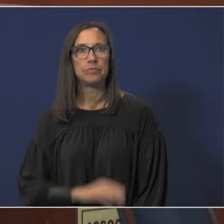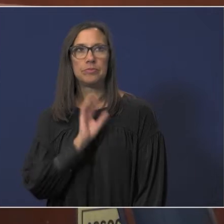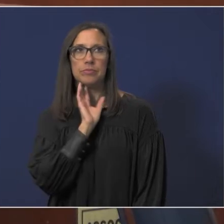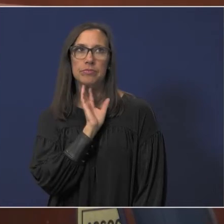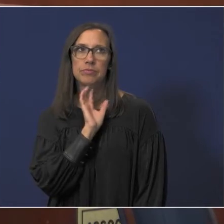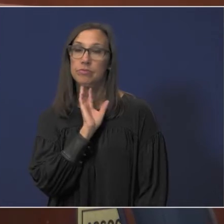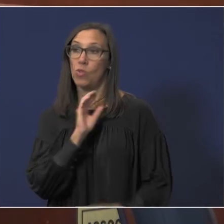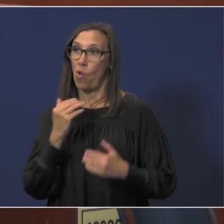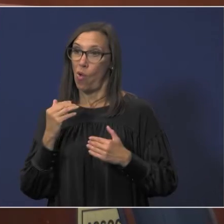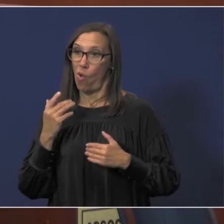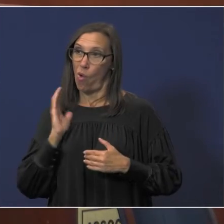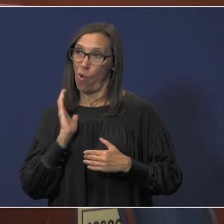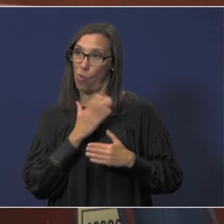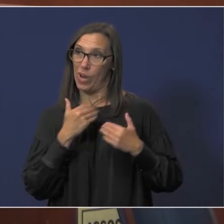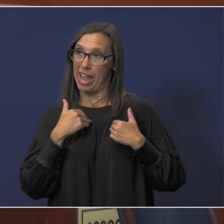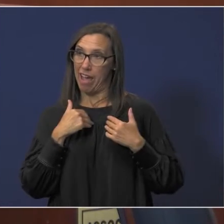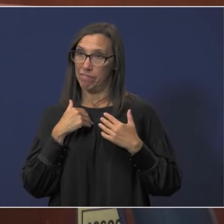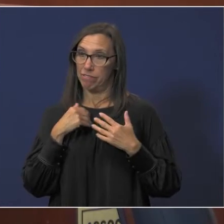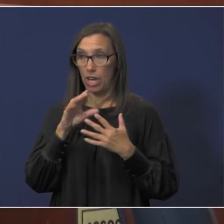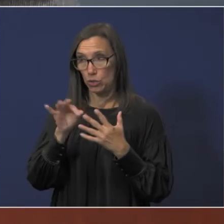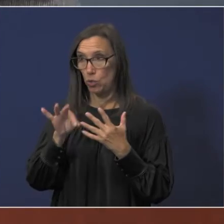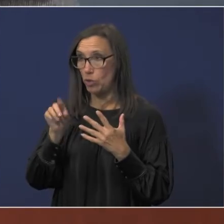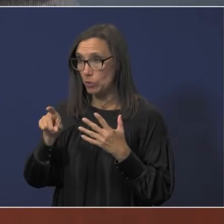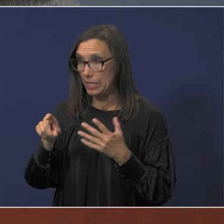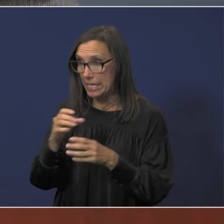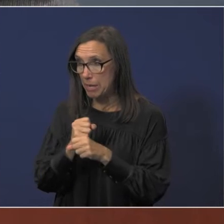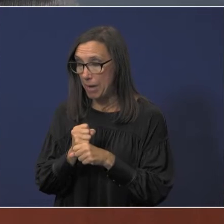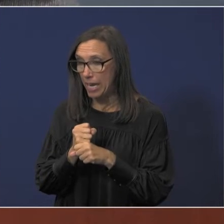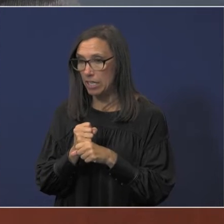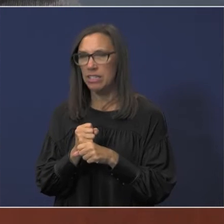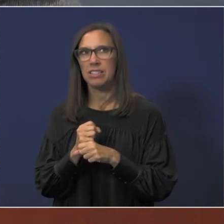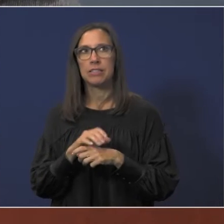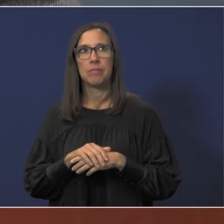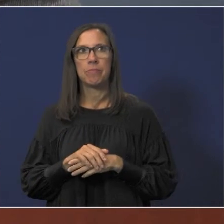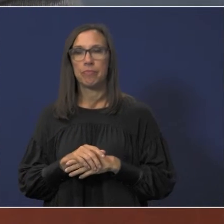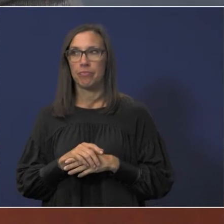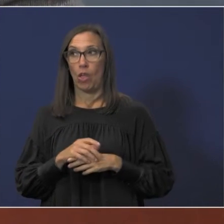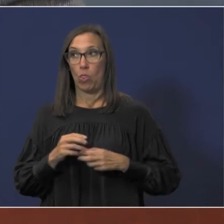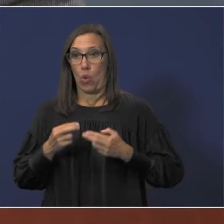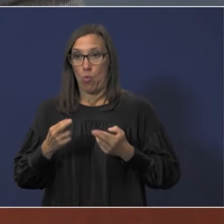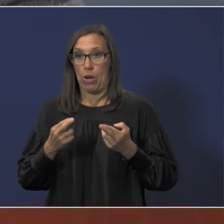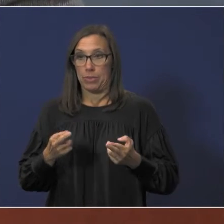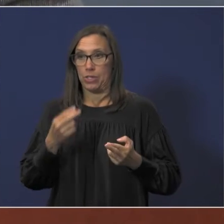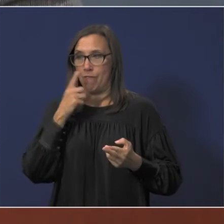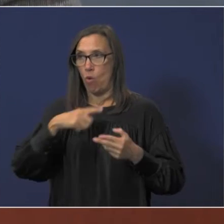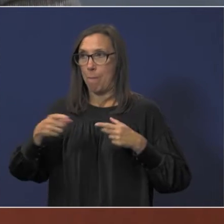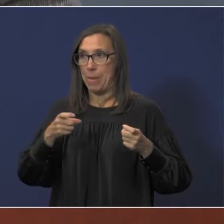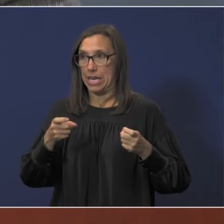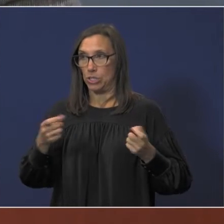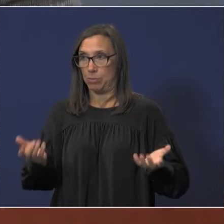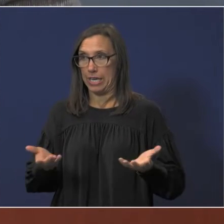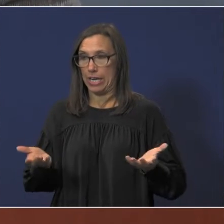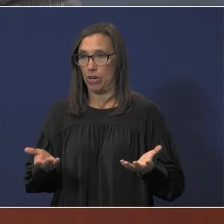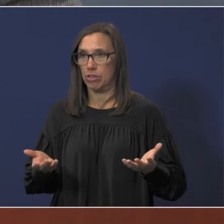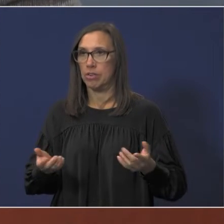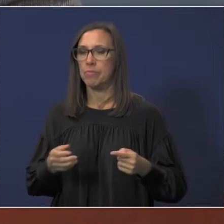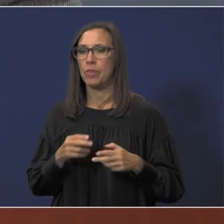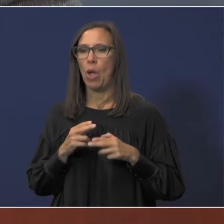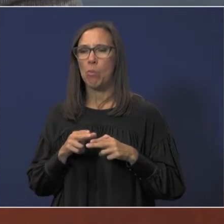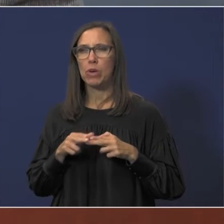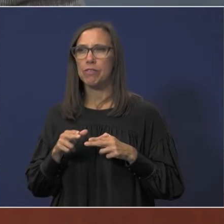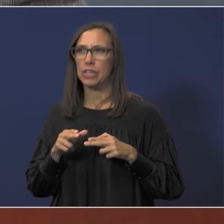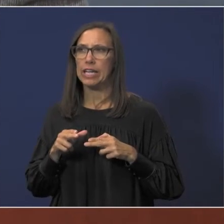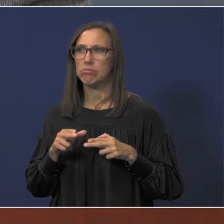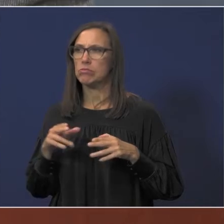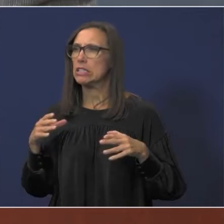we have a choice to make and there's a recommend recommendation for management here uh briefly talk